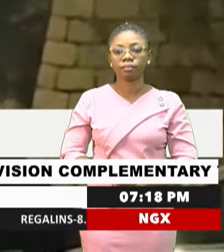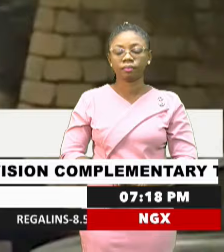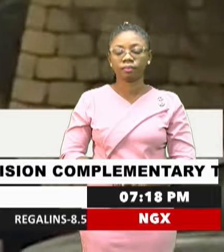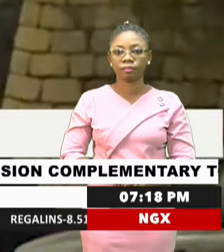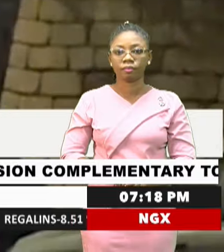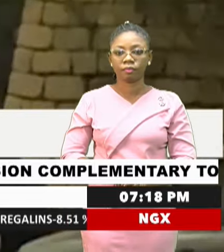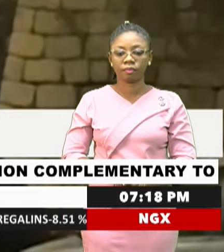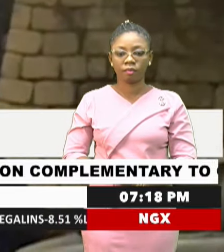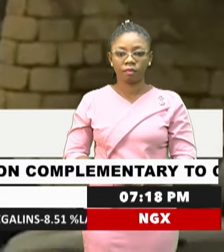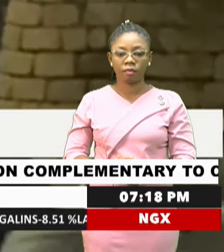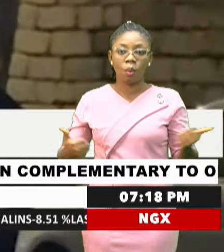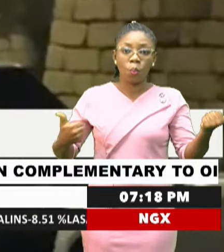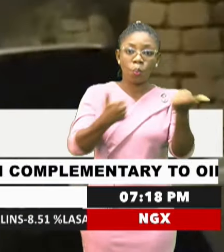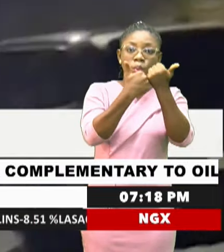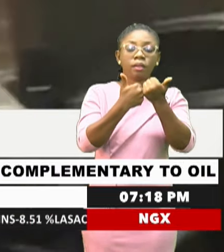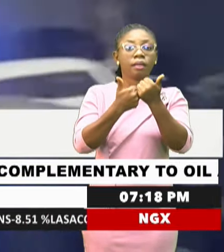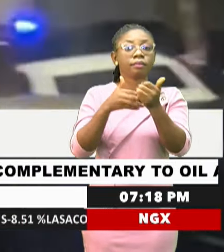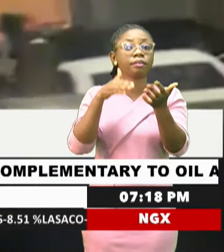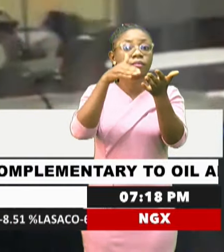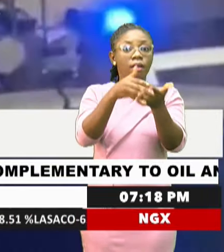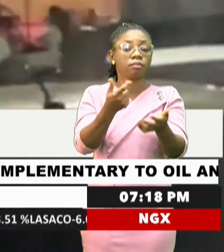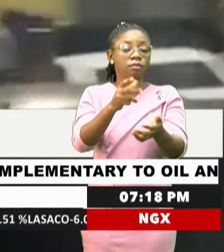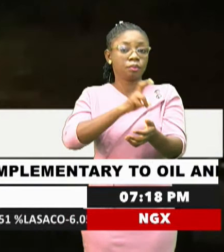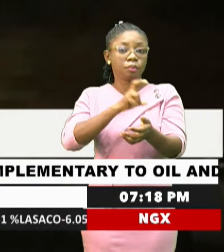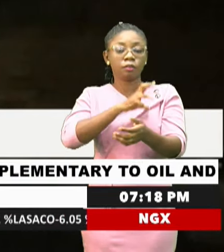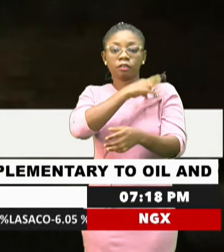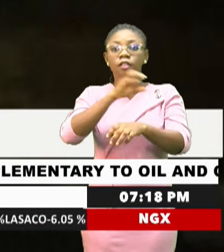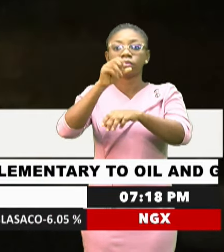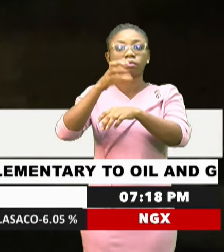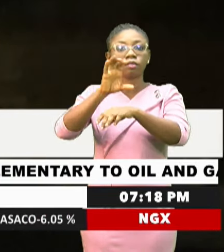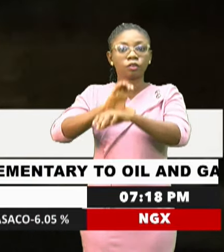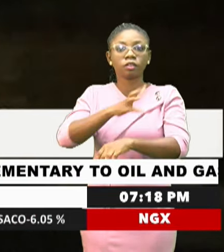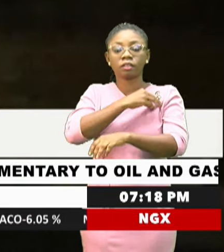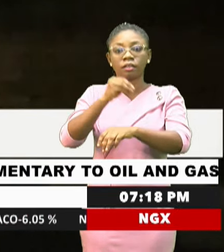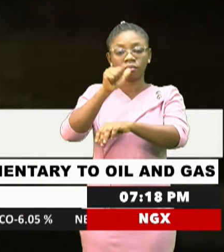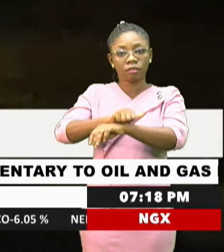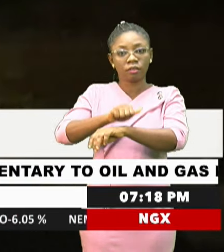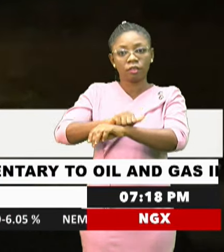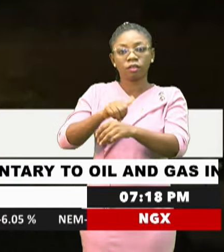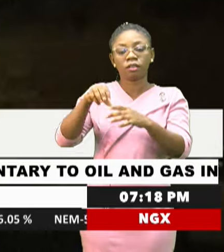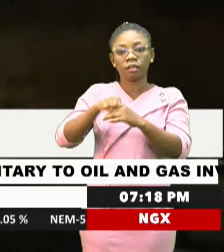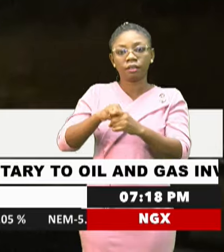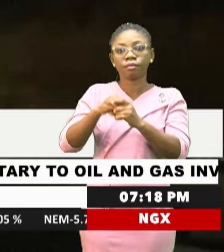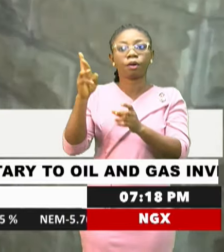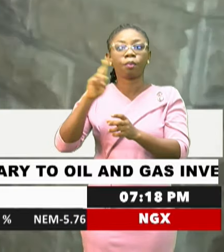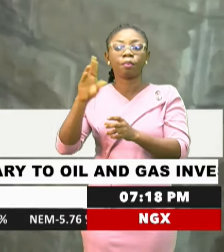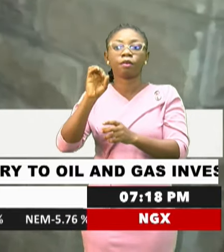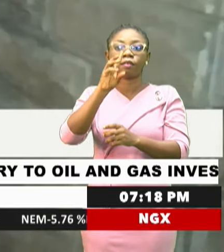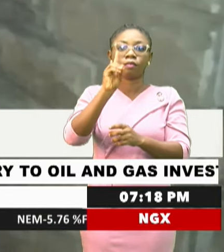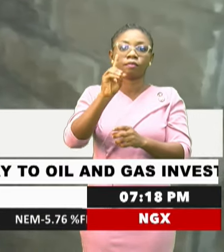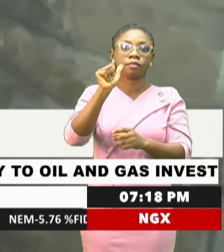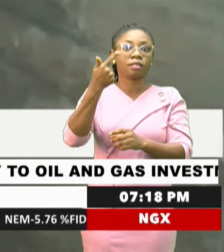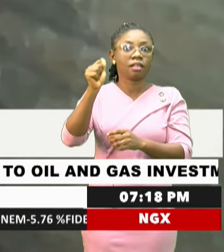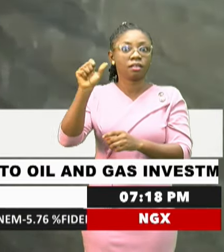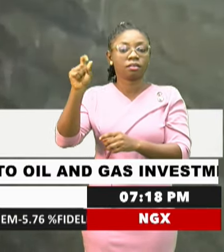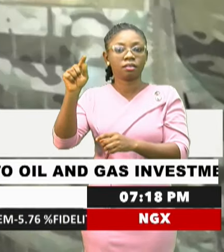Attacks on police posts, churches and synagogues in Russia's North Caucasus Republic of Dagestan have left more than